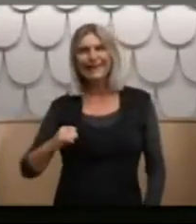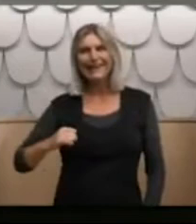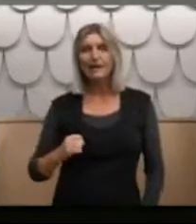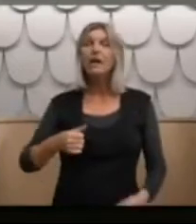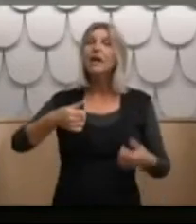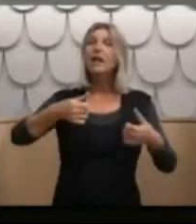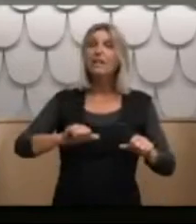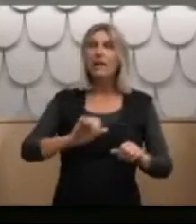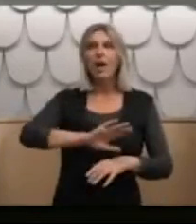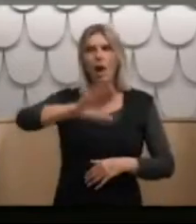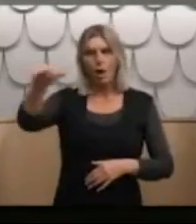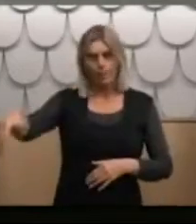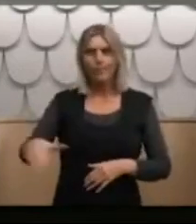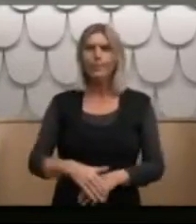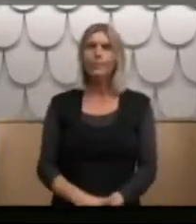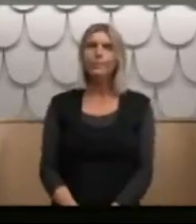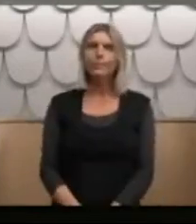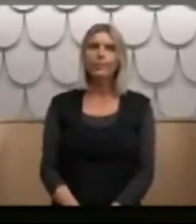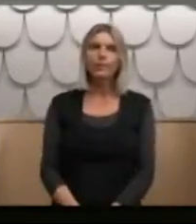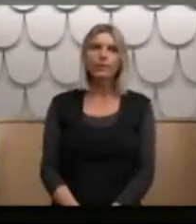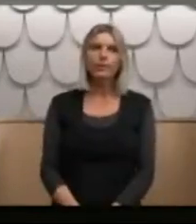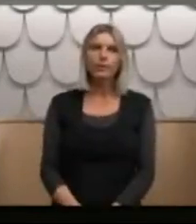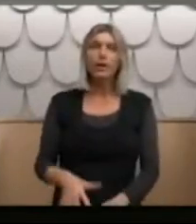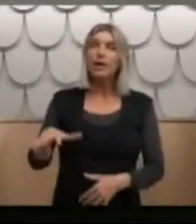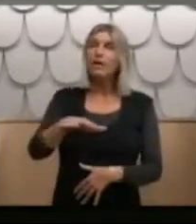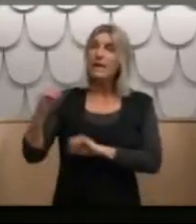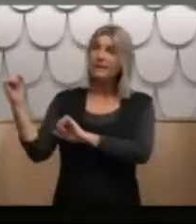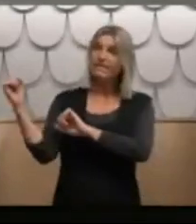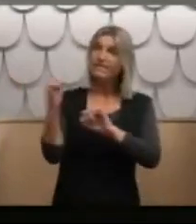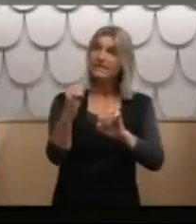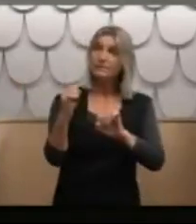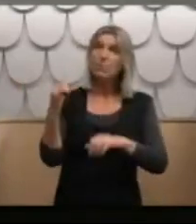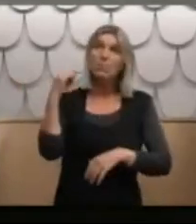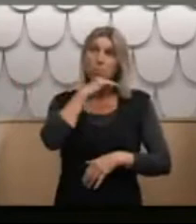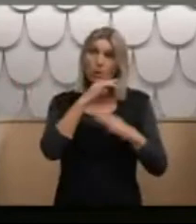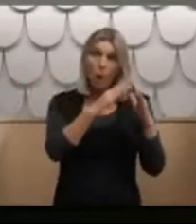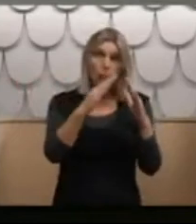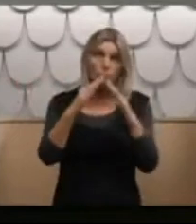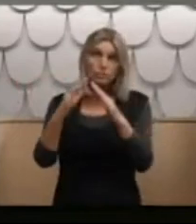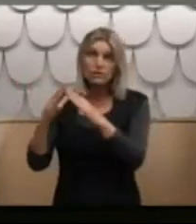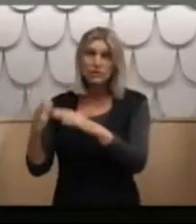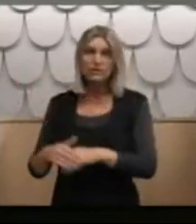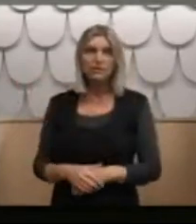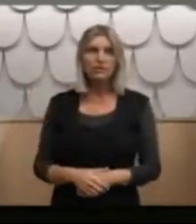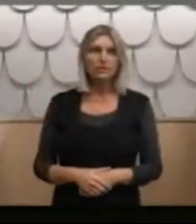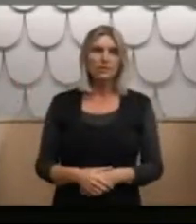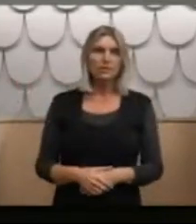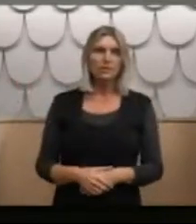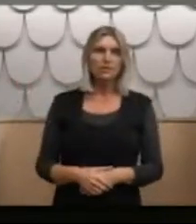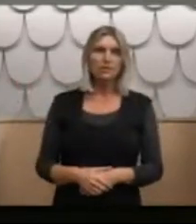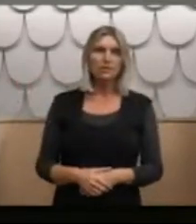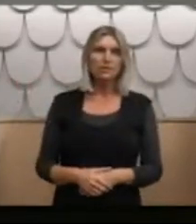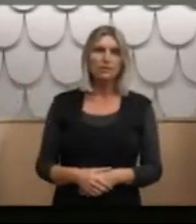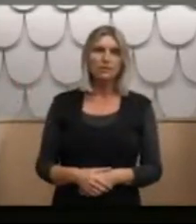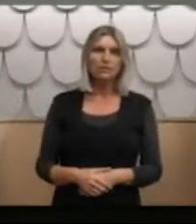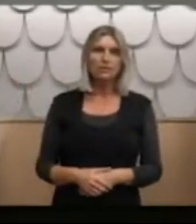was sent back home. Family visitors went in boys' homes. All my time in boys' homes, apart